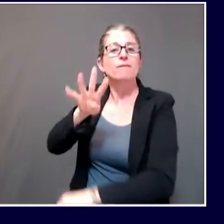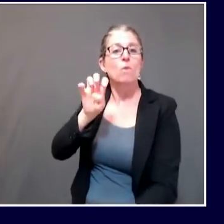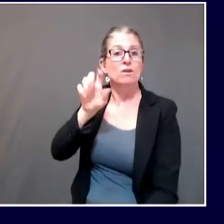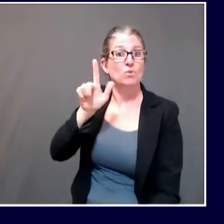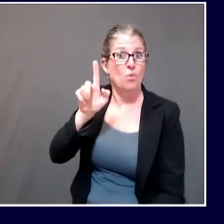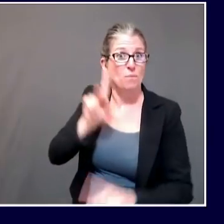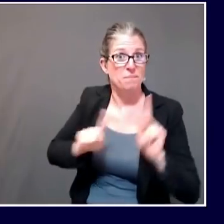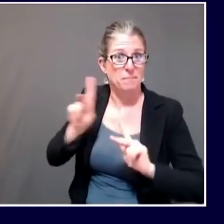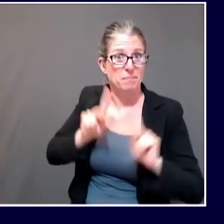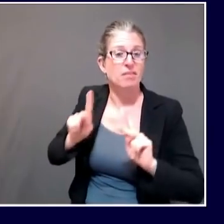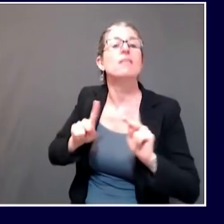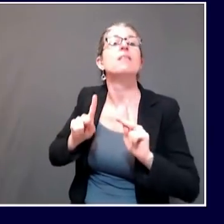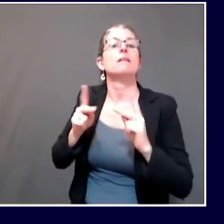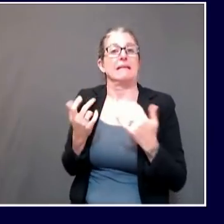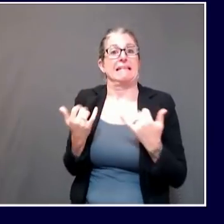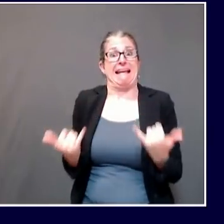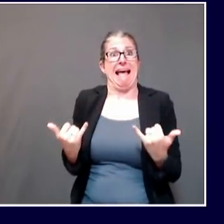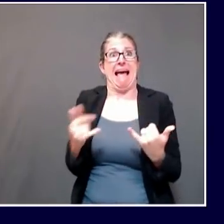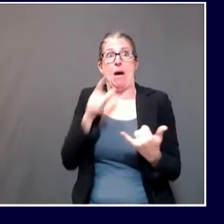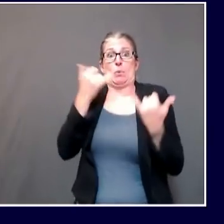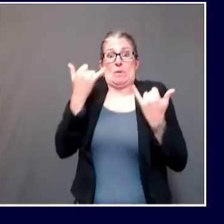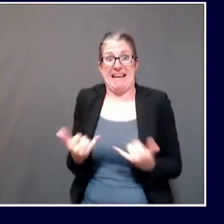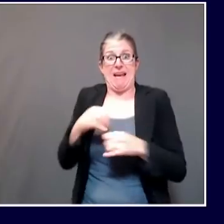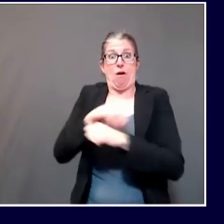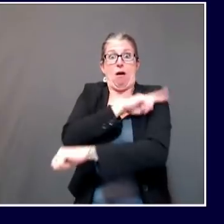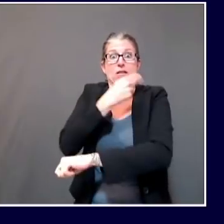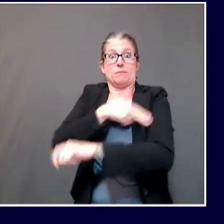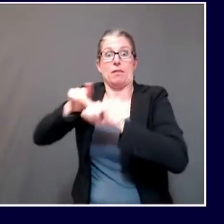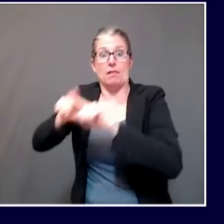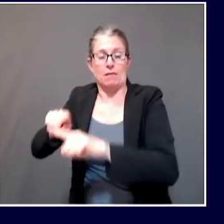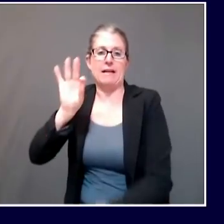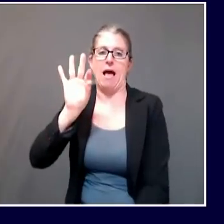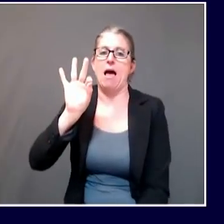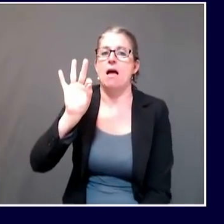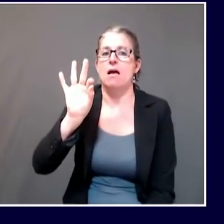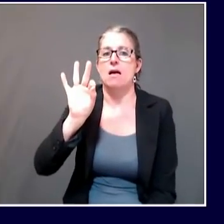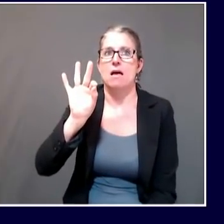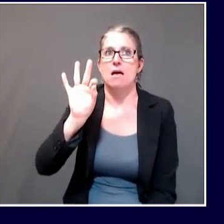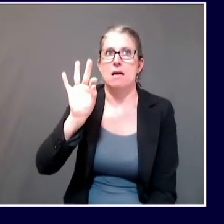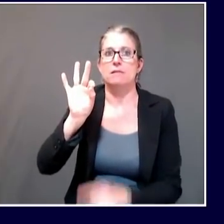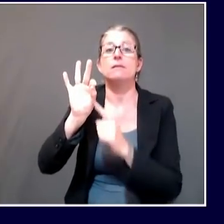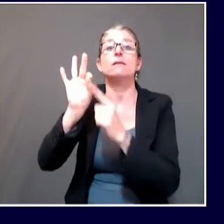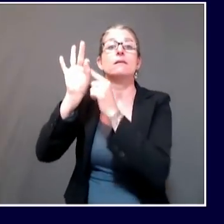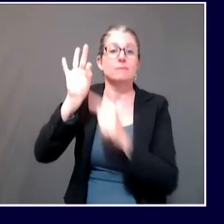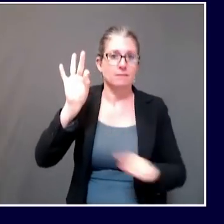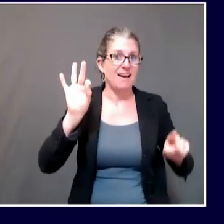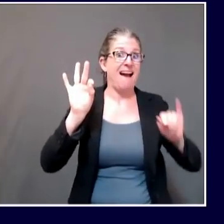COVID-19, five of whom are in the ICU and one of whom is on a ventilator.